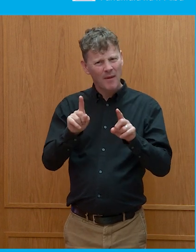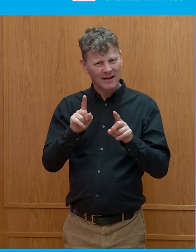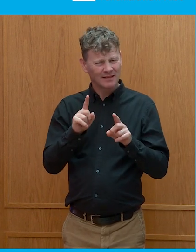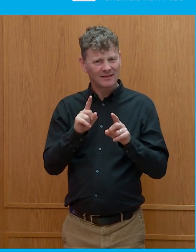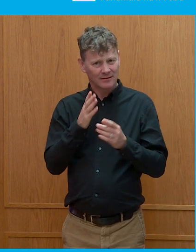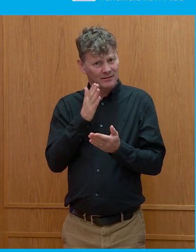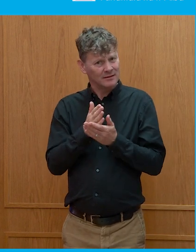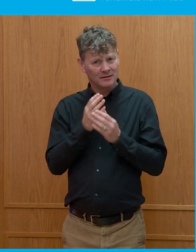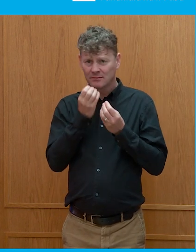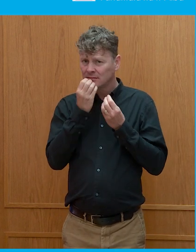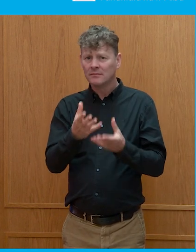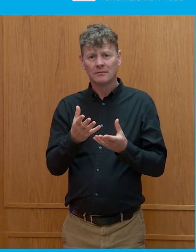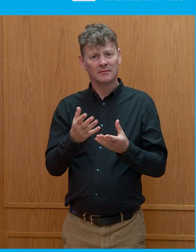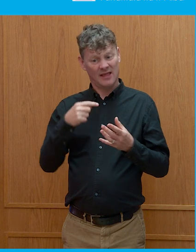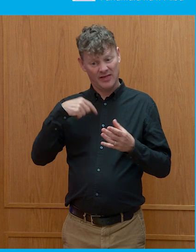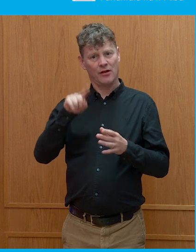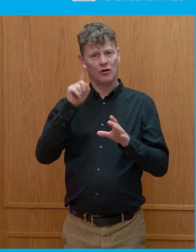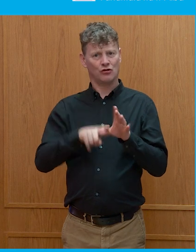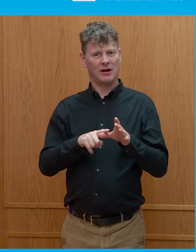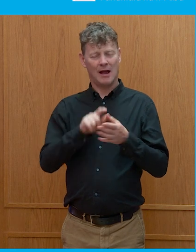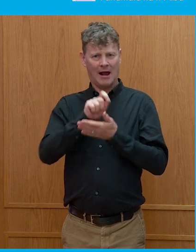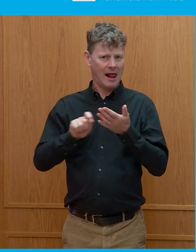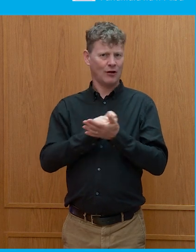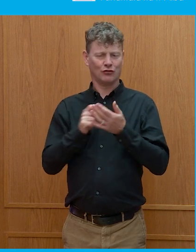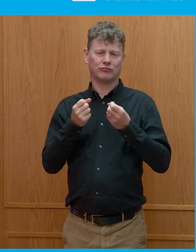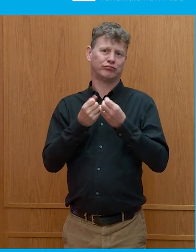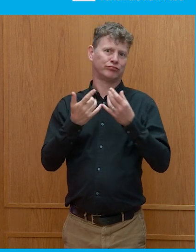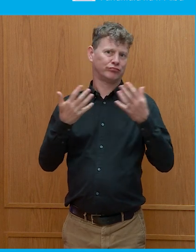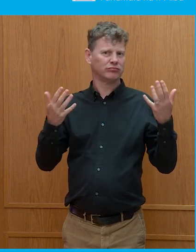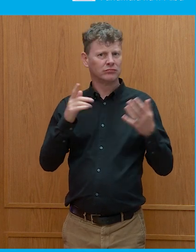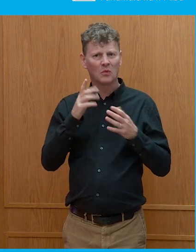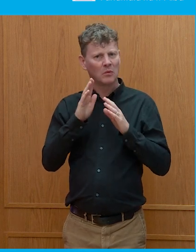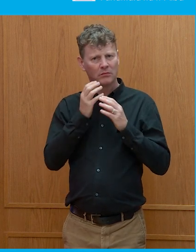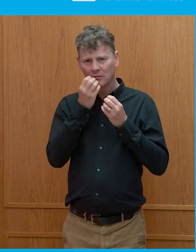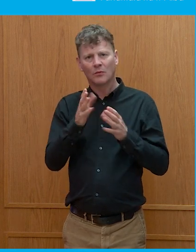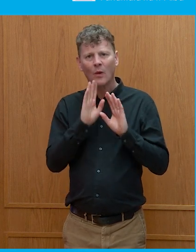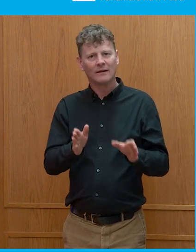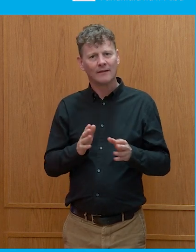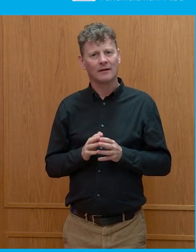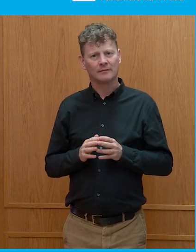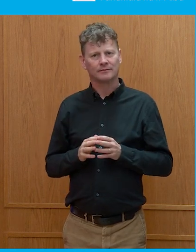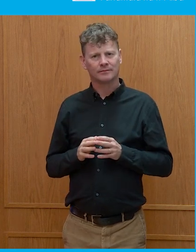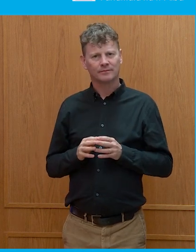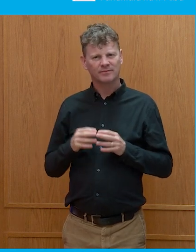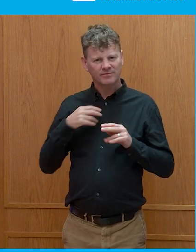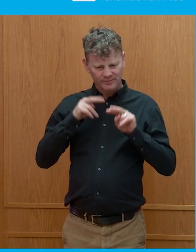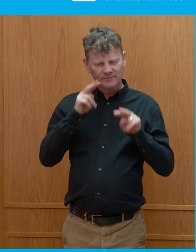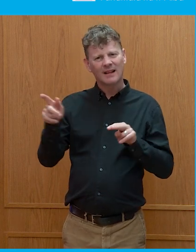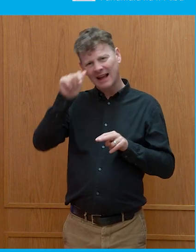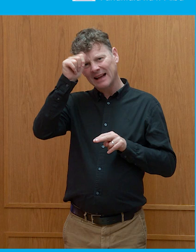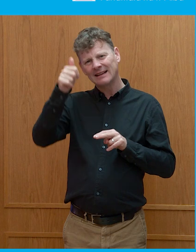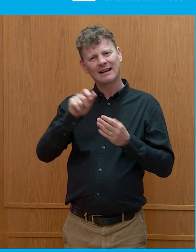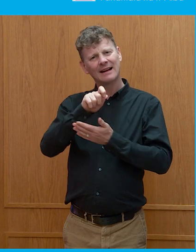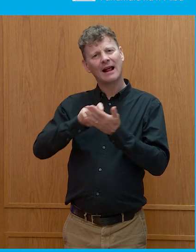about this year of elections as well. And I was looking at the numbers around the Indian election.